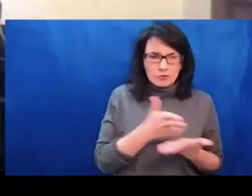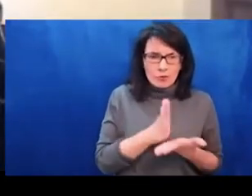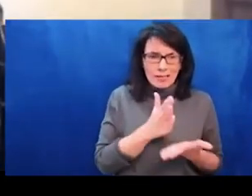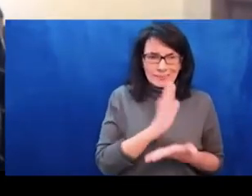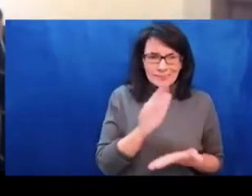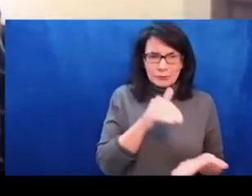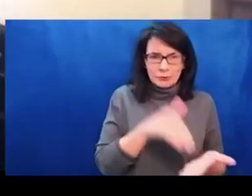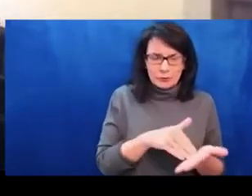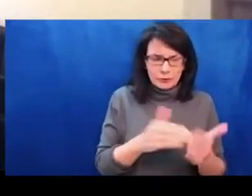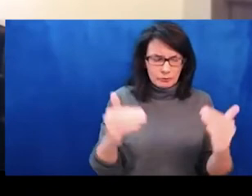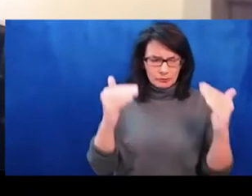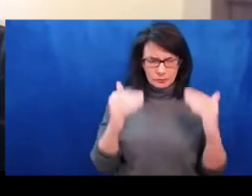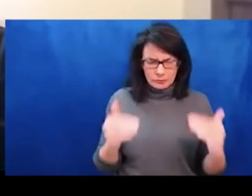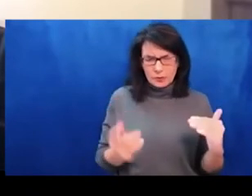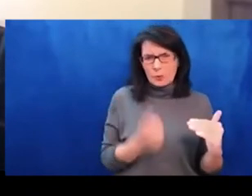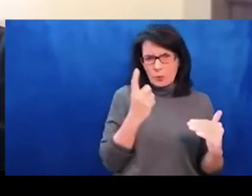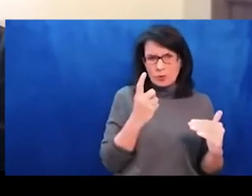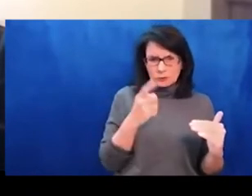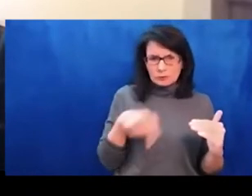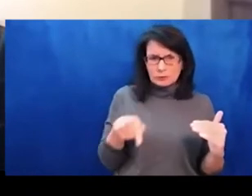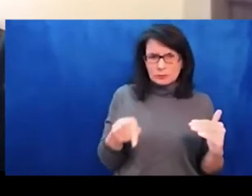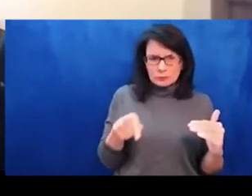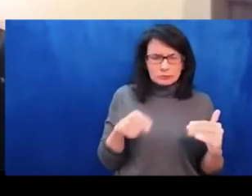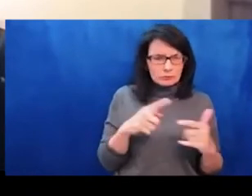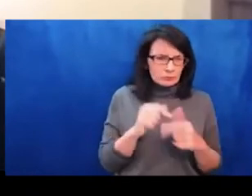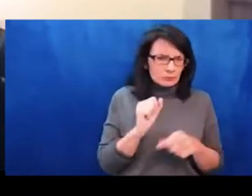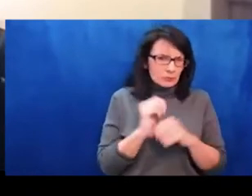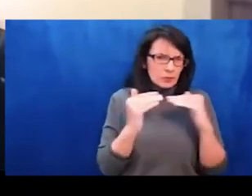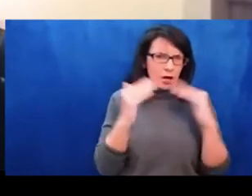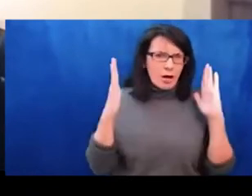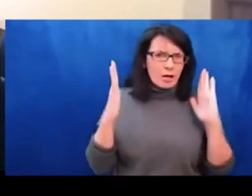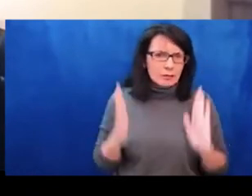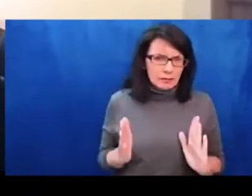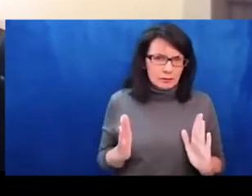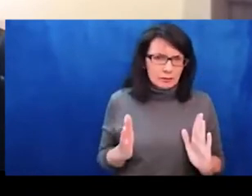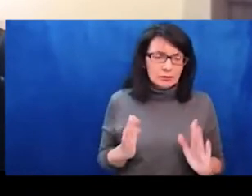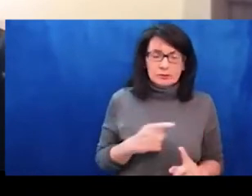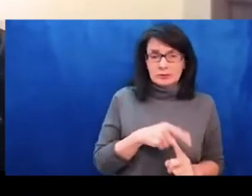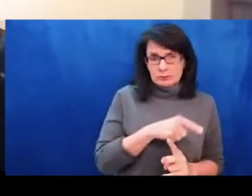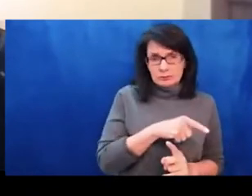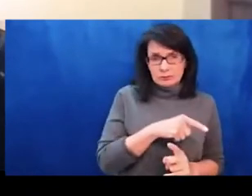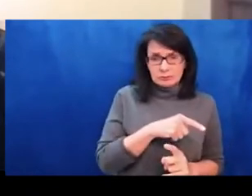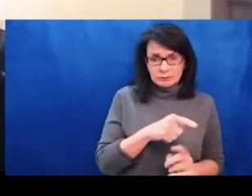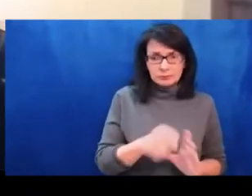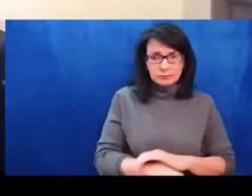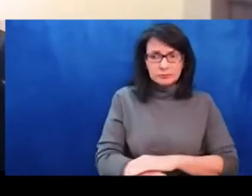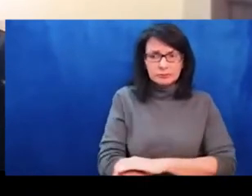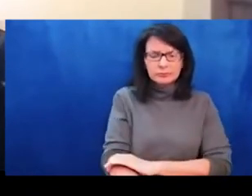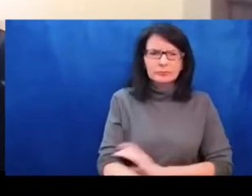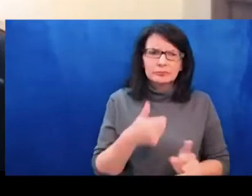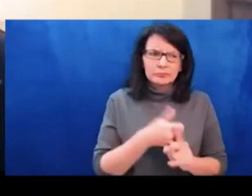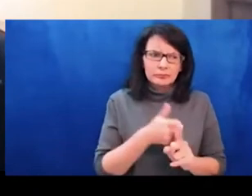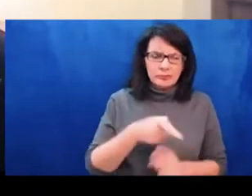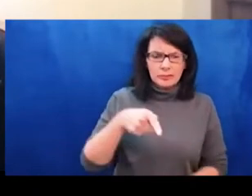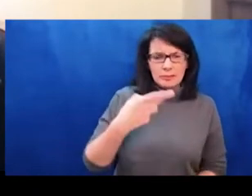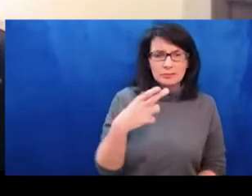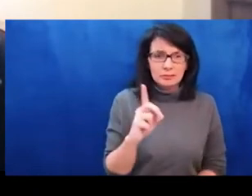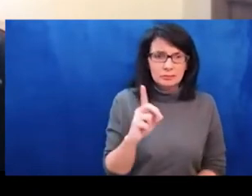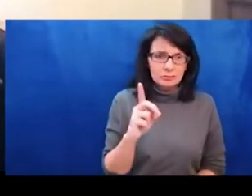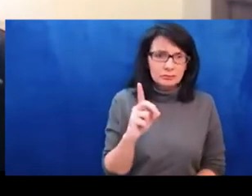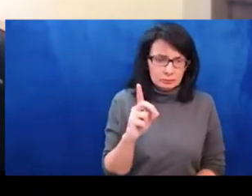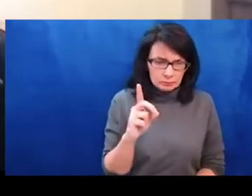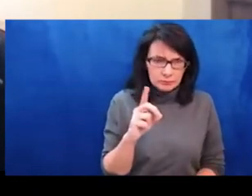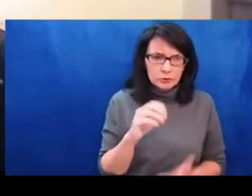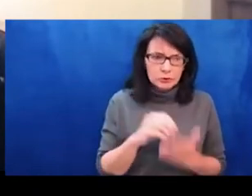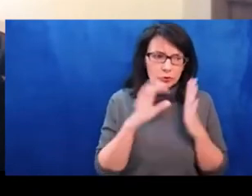Rights Center has been doing a lot of on-the-ground work and reporting about this and situation with Roma people and also has many,